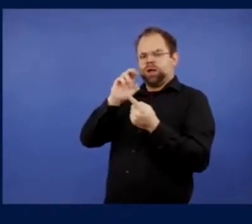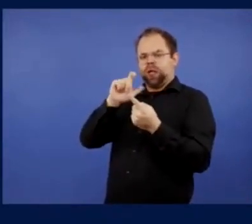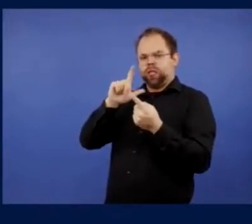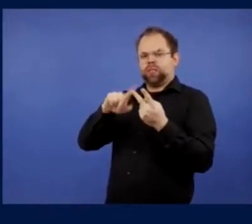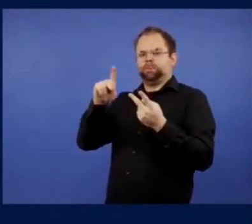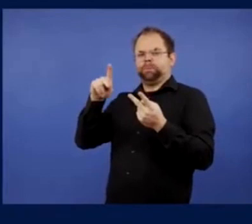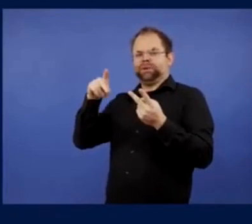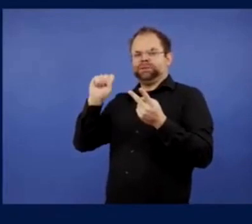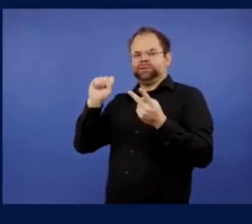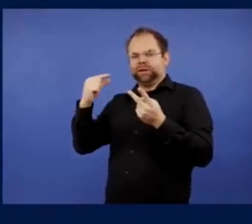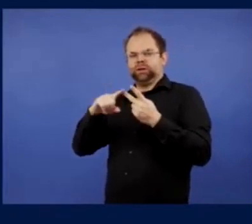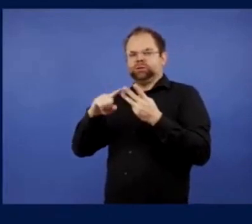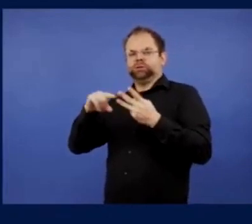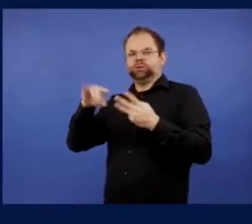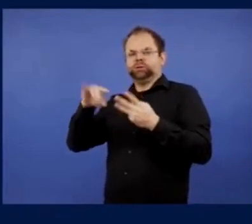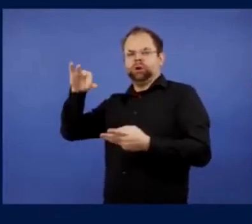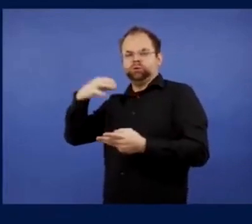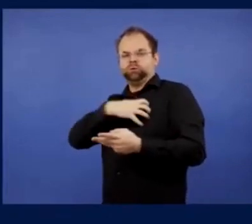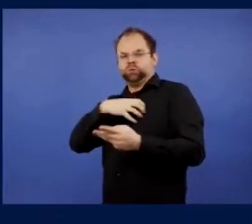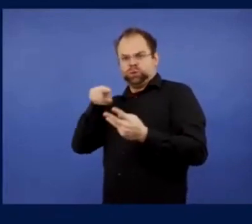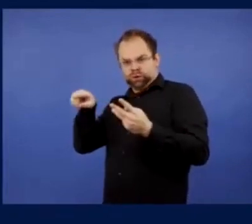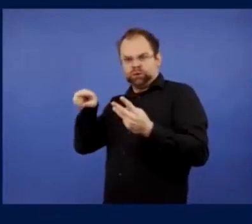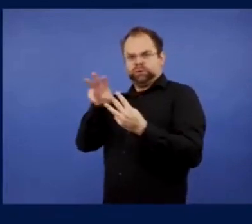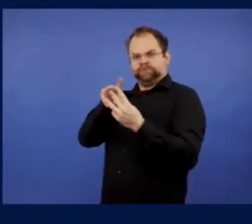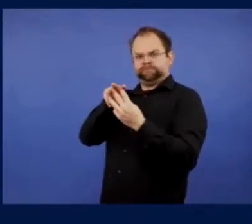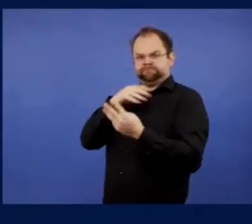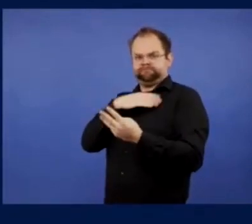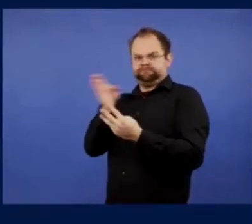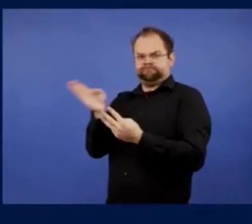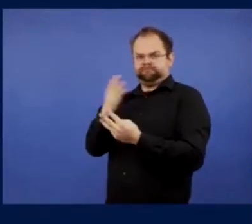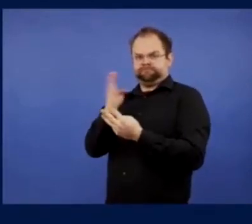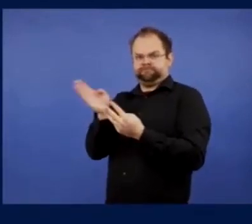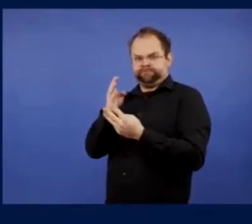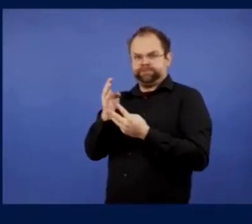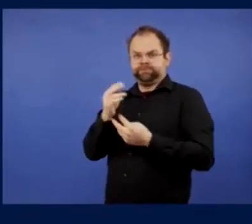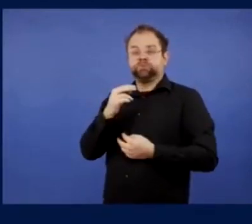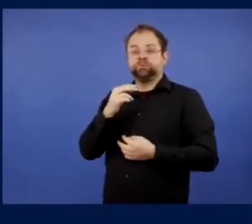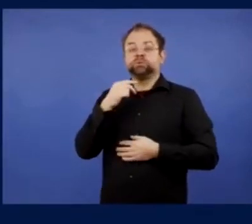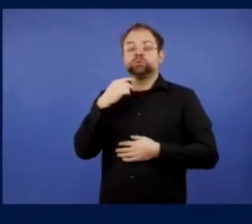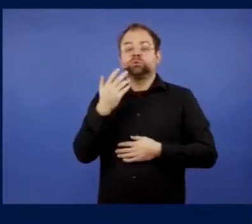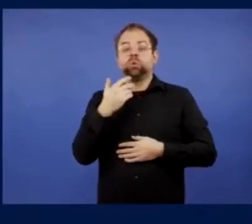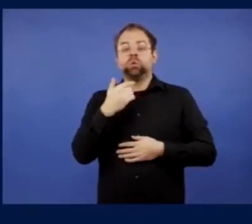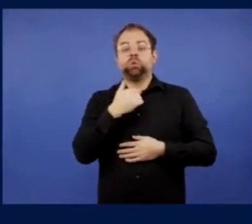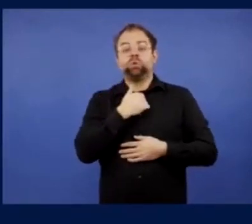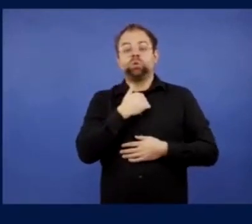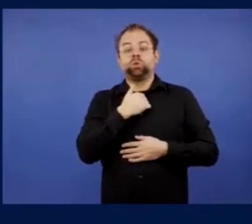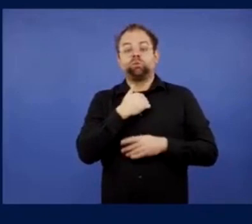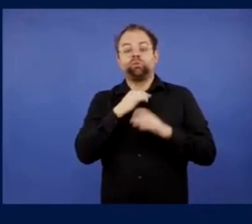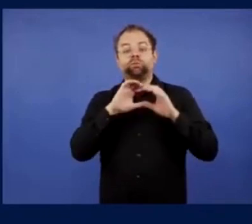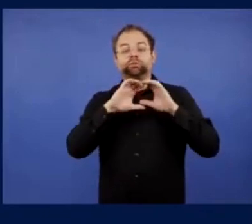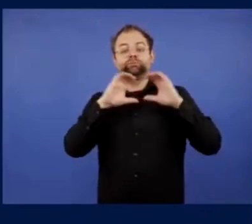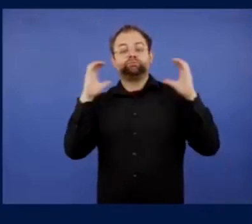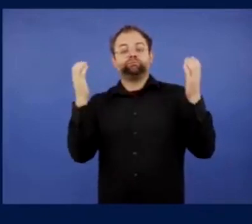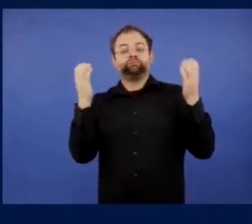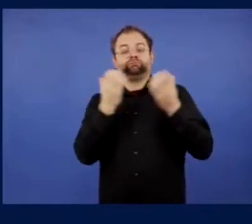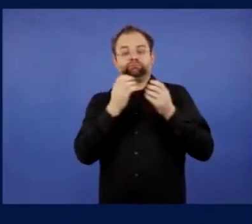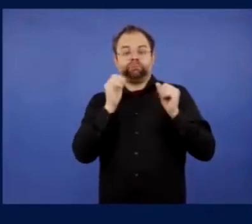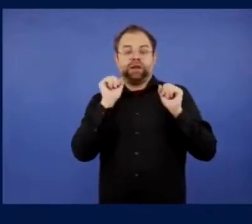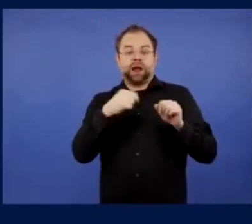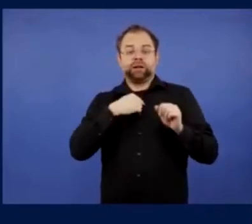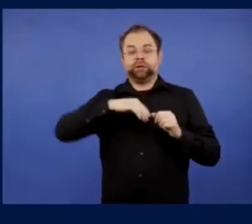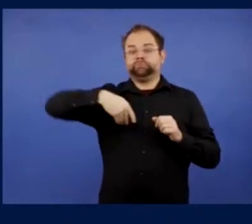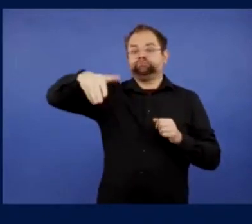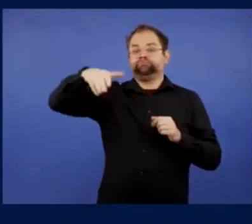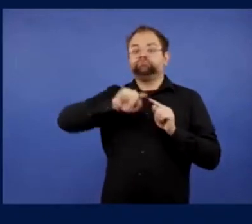That's a real life problem. And then a 30 minute walk, push to the coaches where there was no directions. Paris